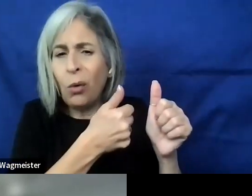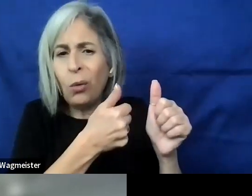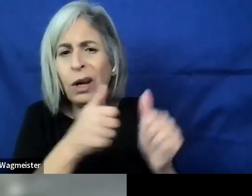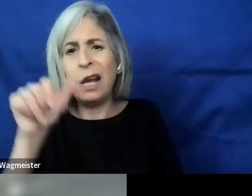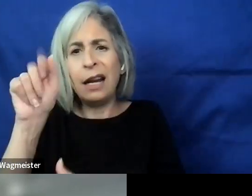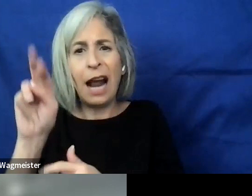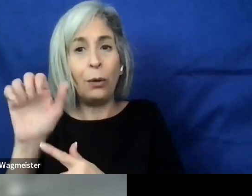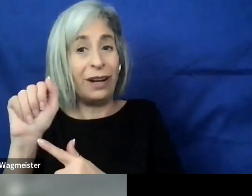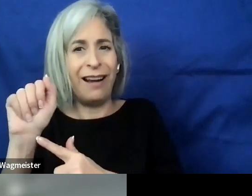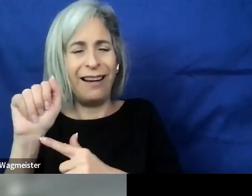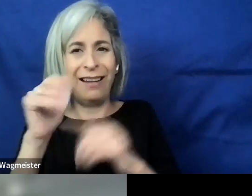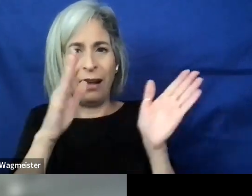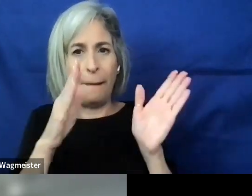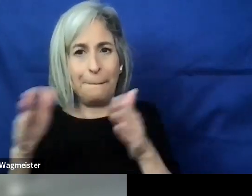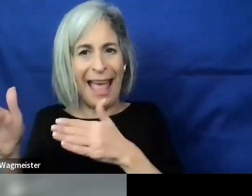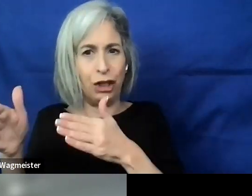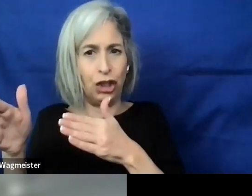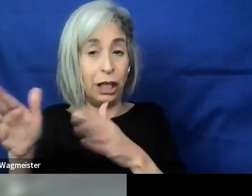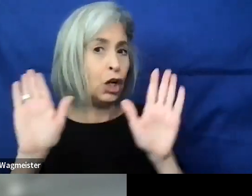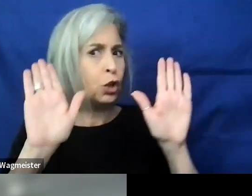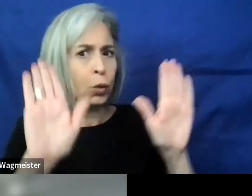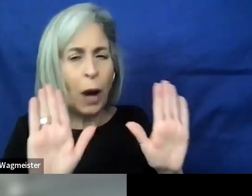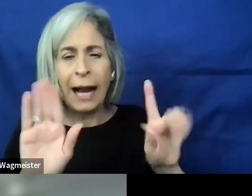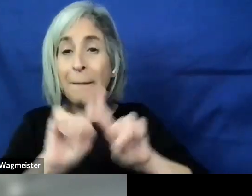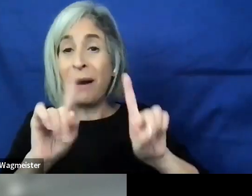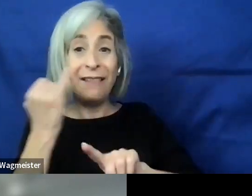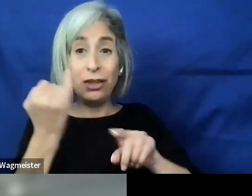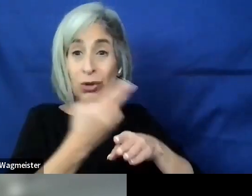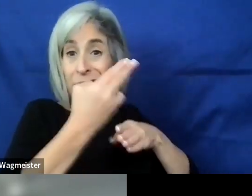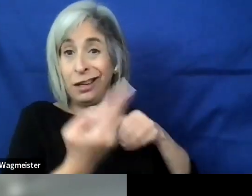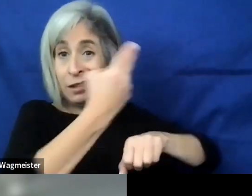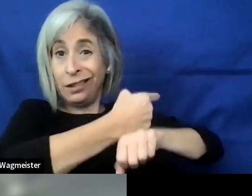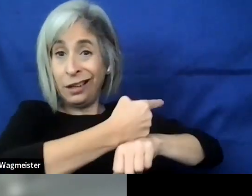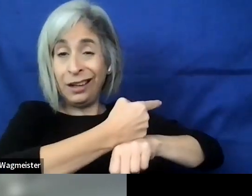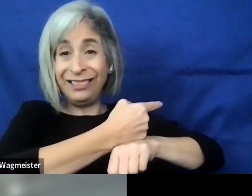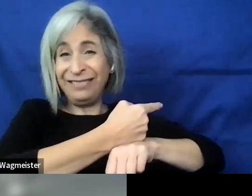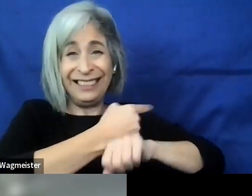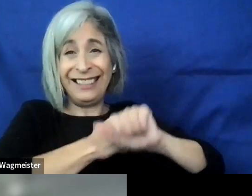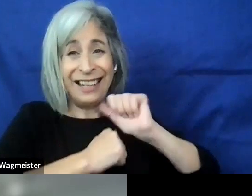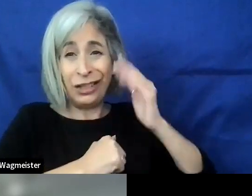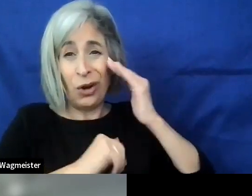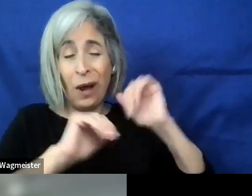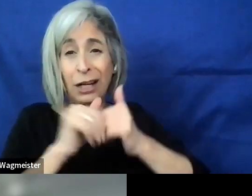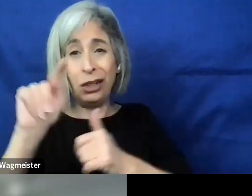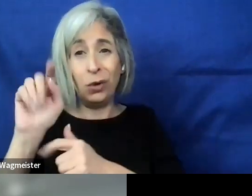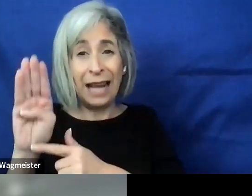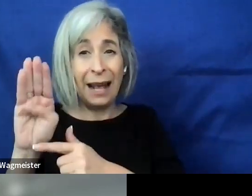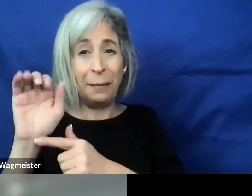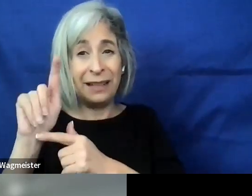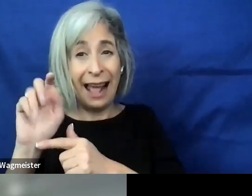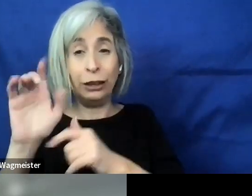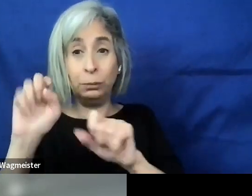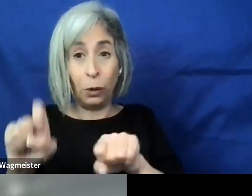pattern. Okay, great. But if a user at the end of the day doesn't know how a tab panel is supposed to work,